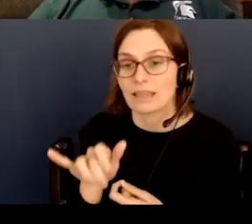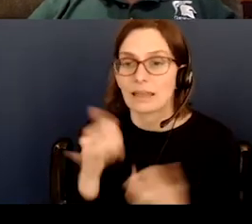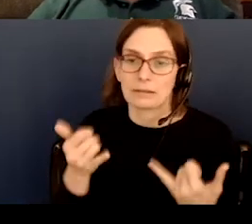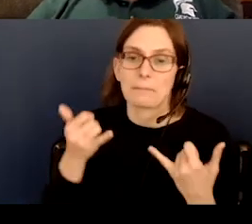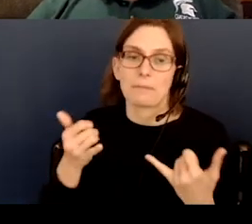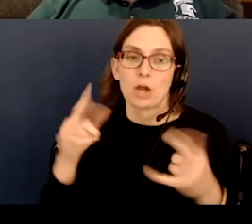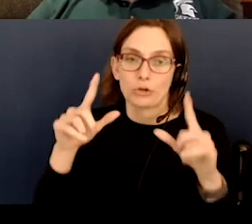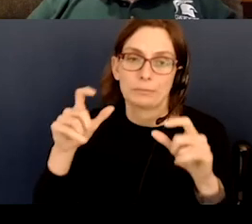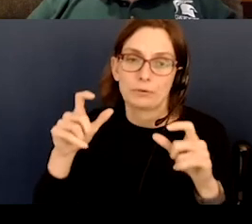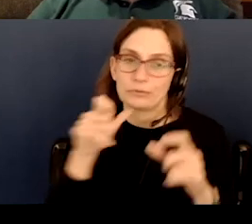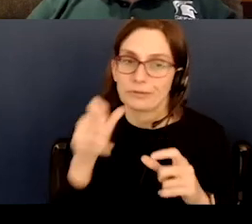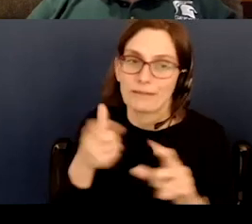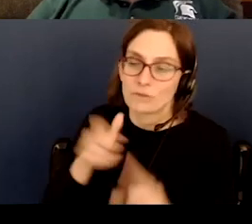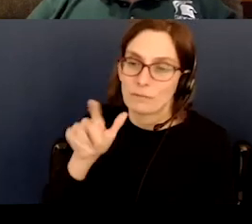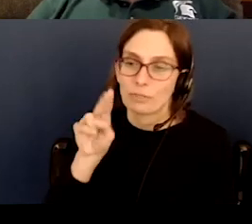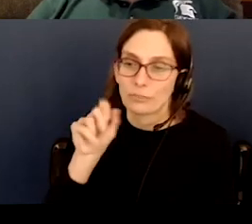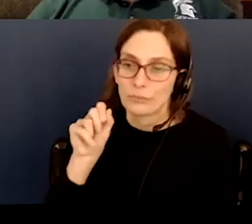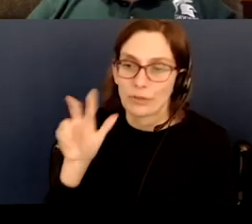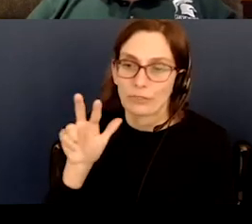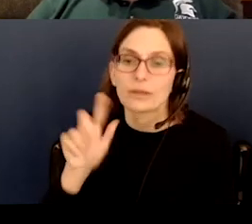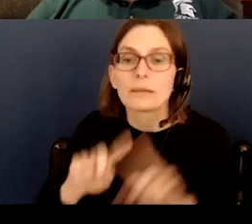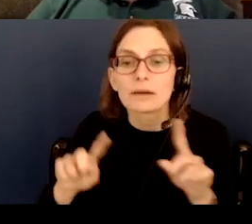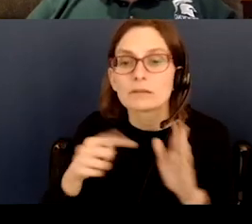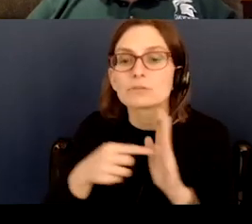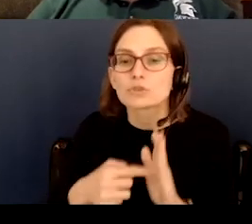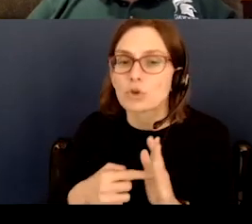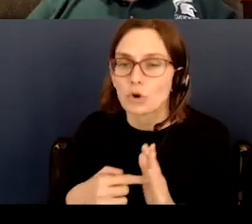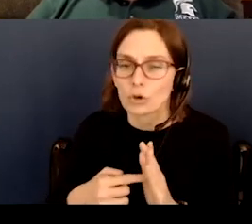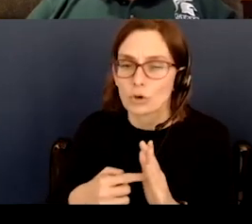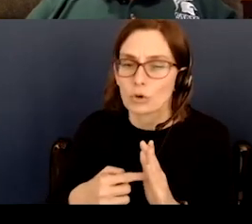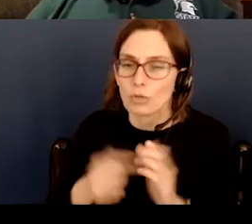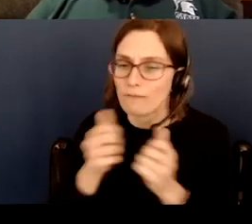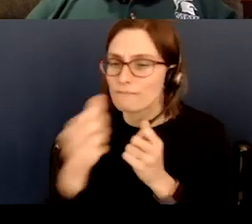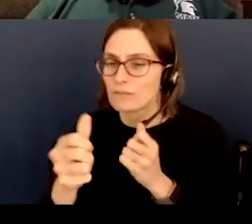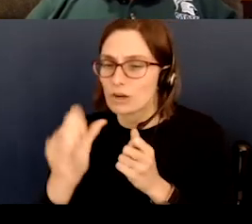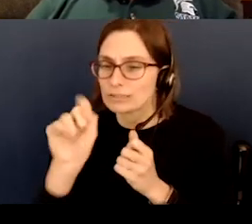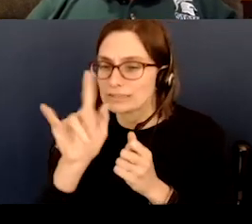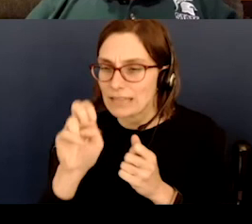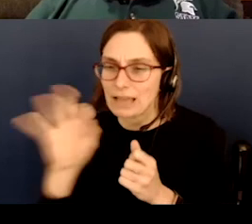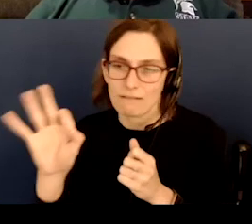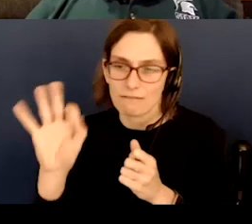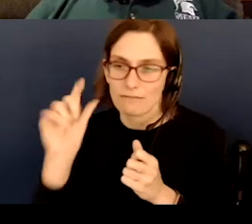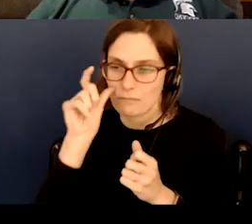photo. Um, but it's, I just wanted to show you, it's completely different. And